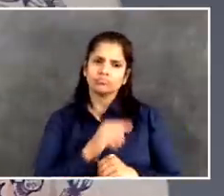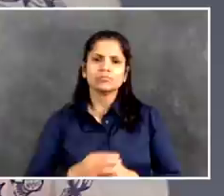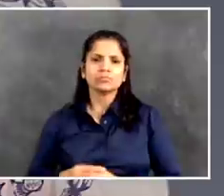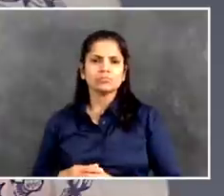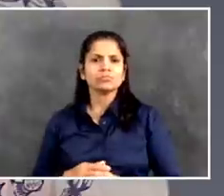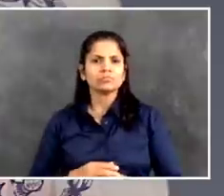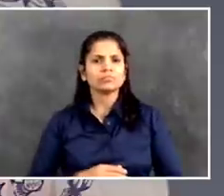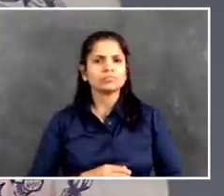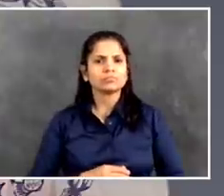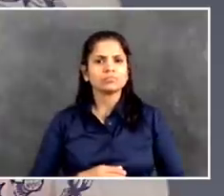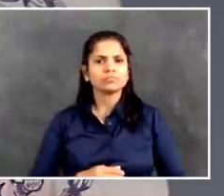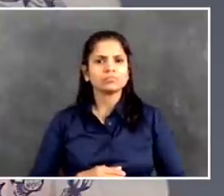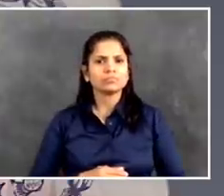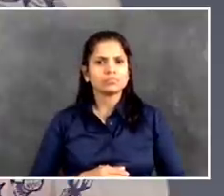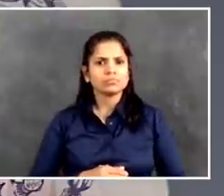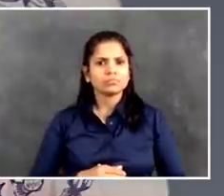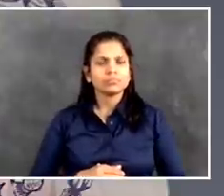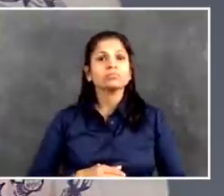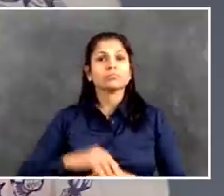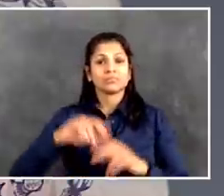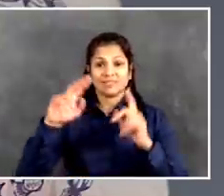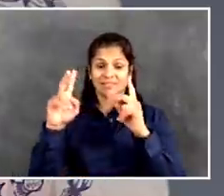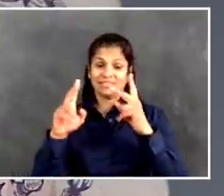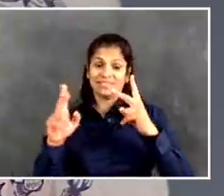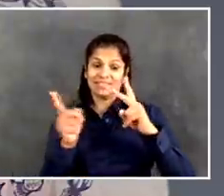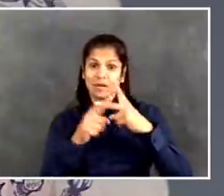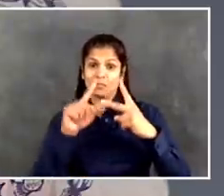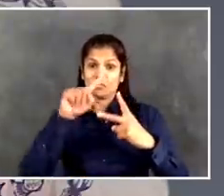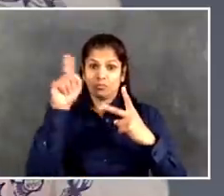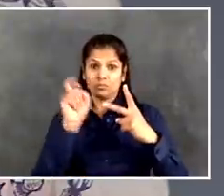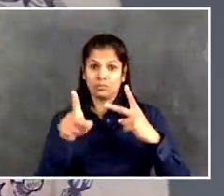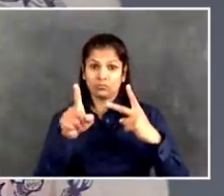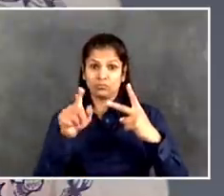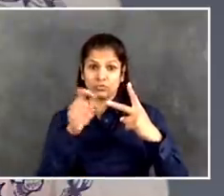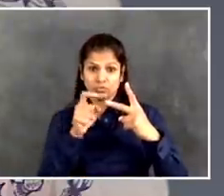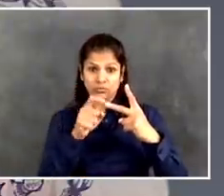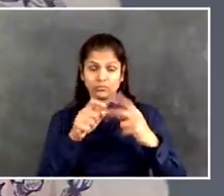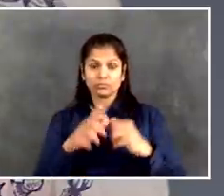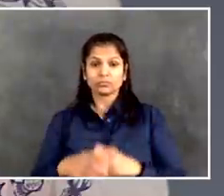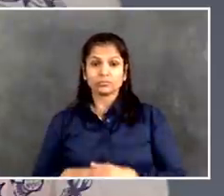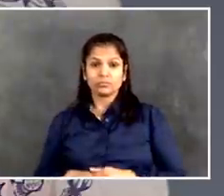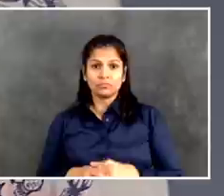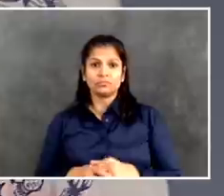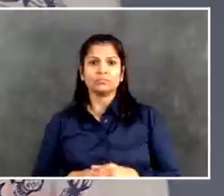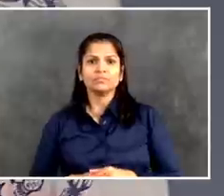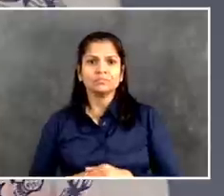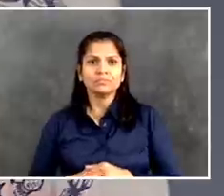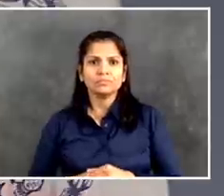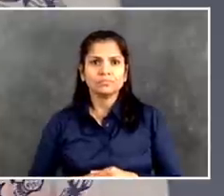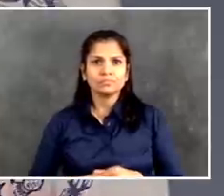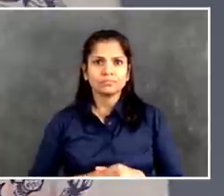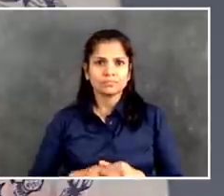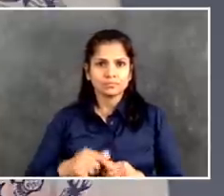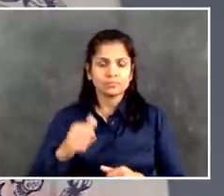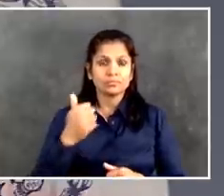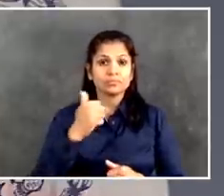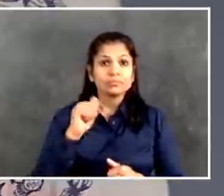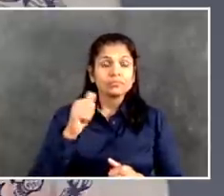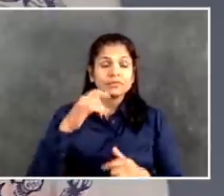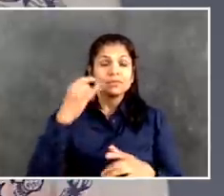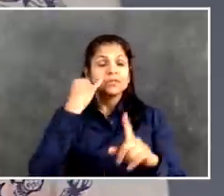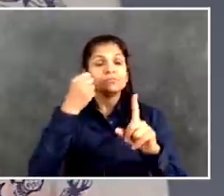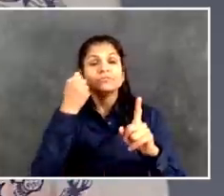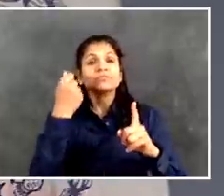On the second question, Katie, everything that we can put out that we believe is accurate,